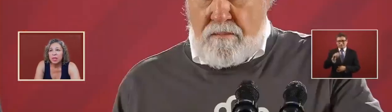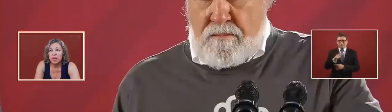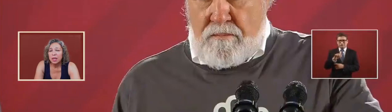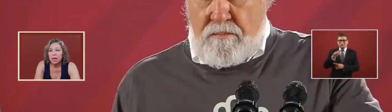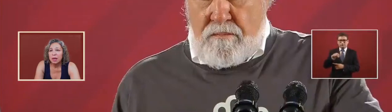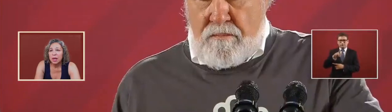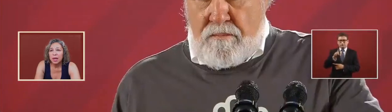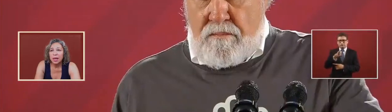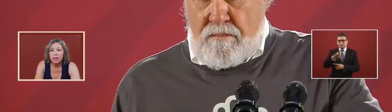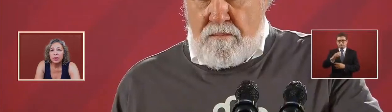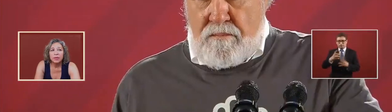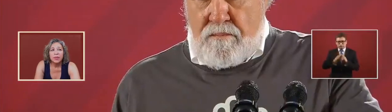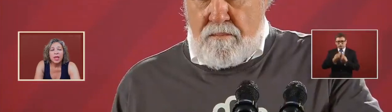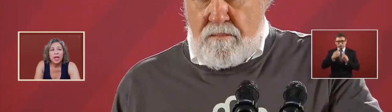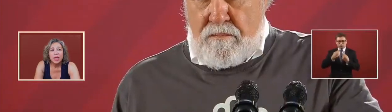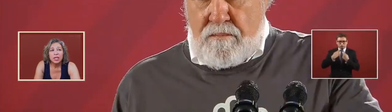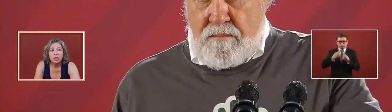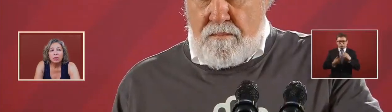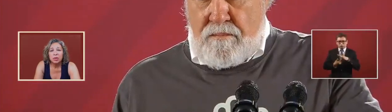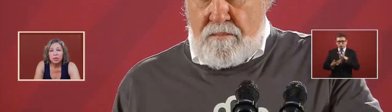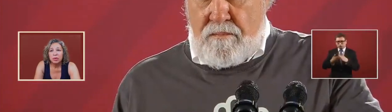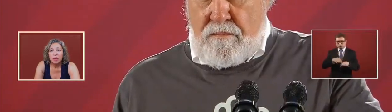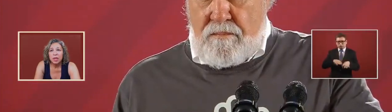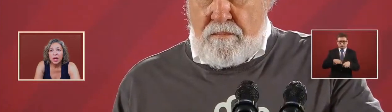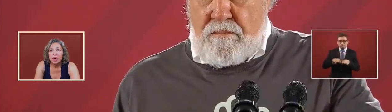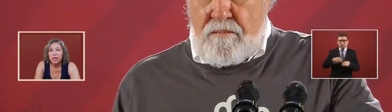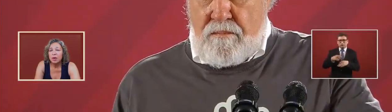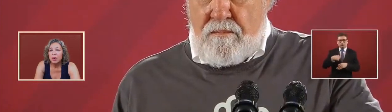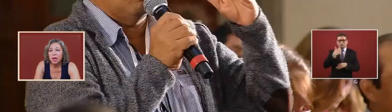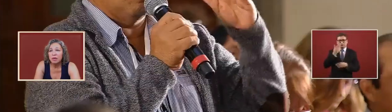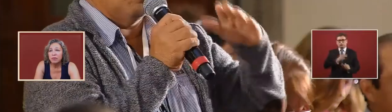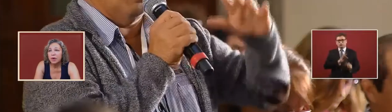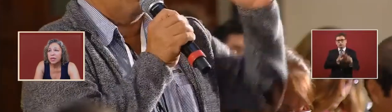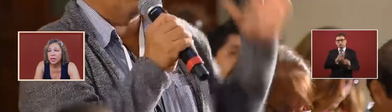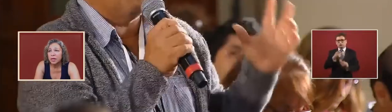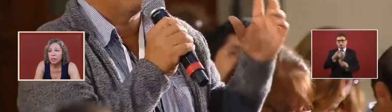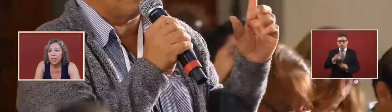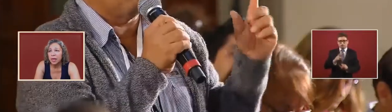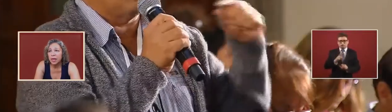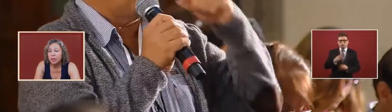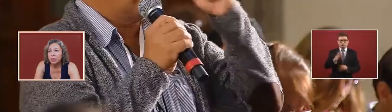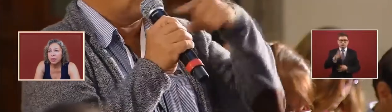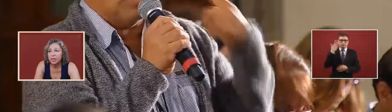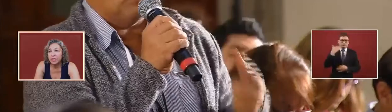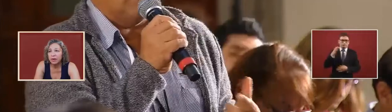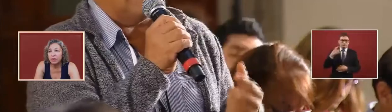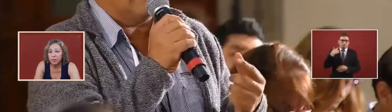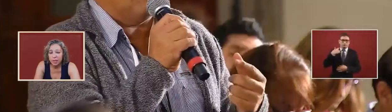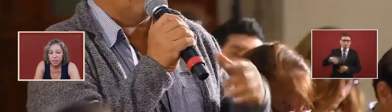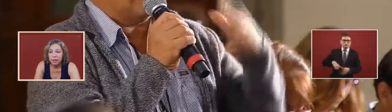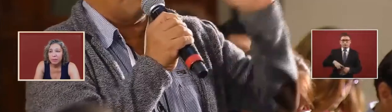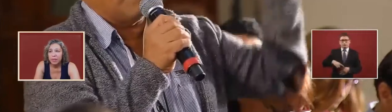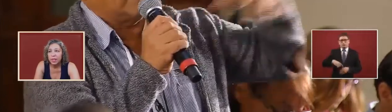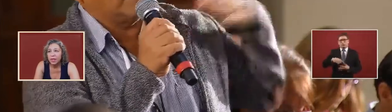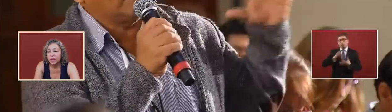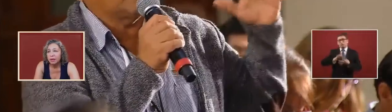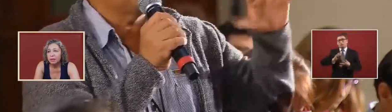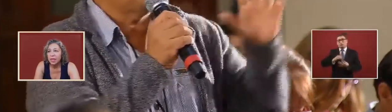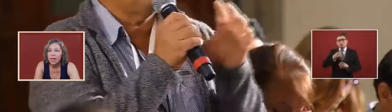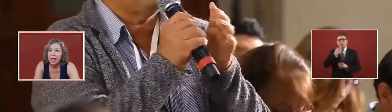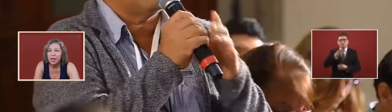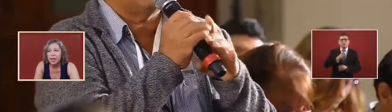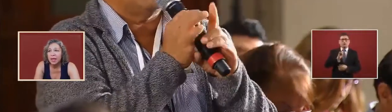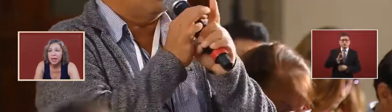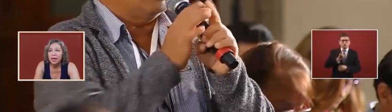working with the uh alejandro and i told them that i did not want to confront anybody like the previous government that they